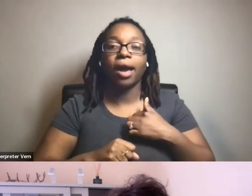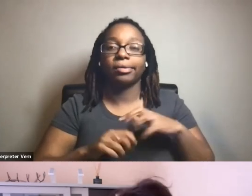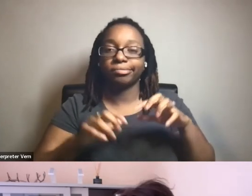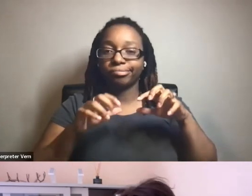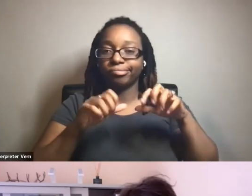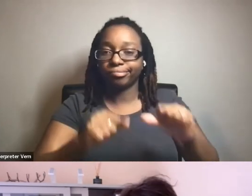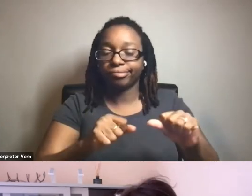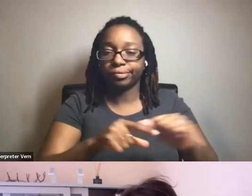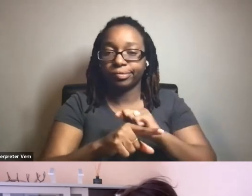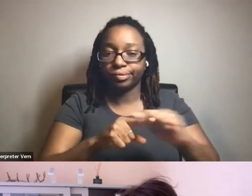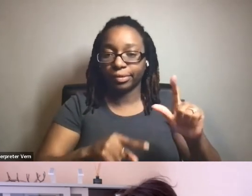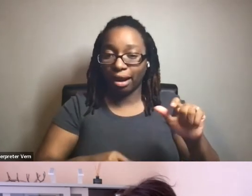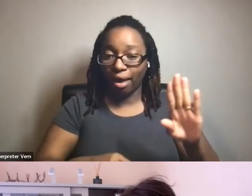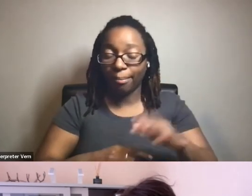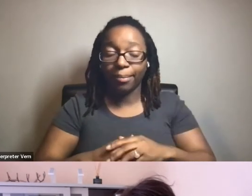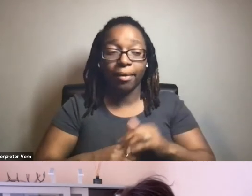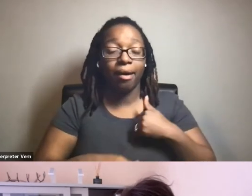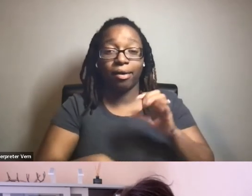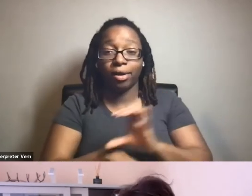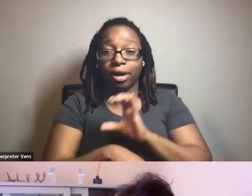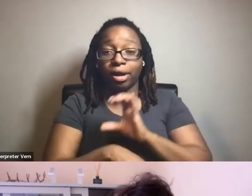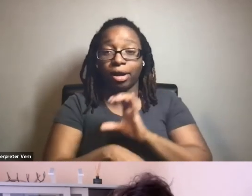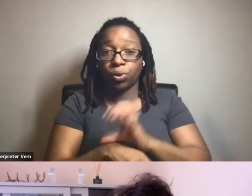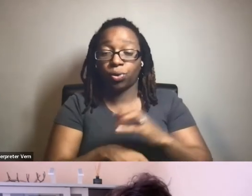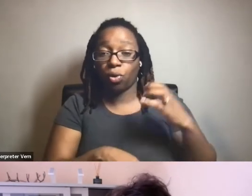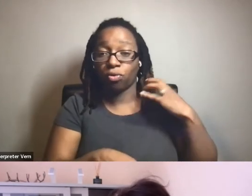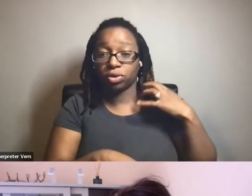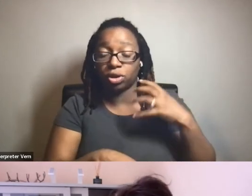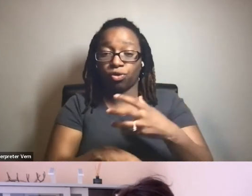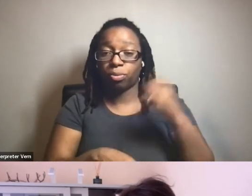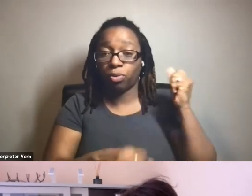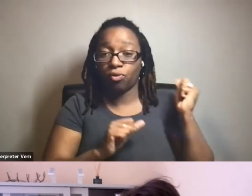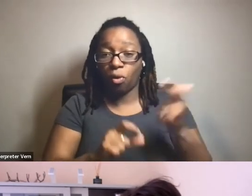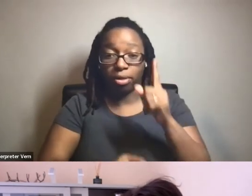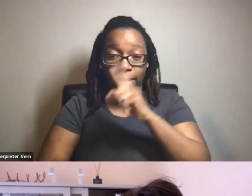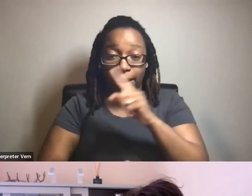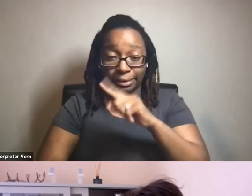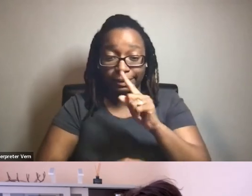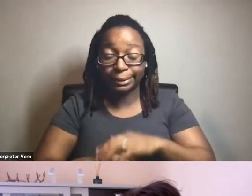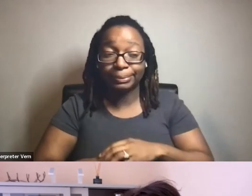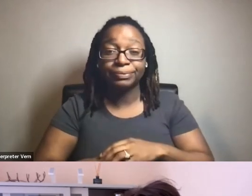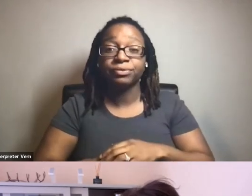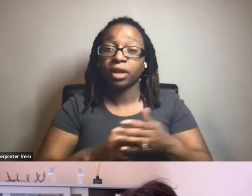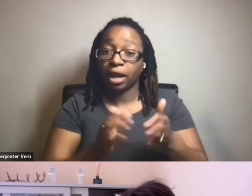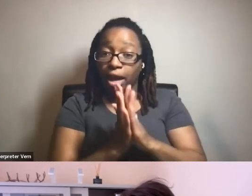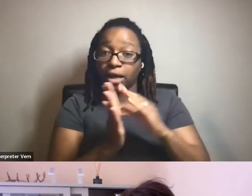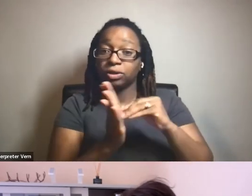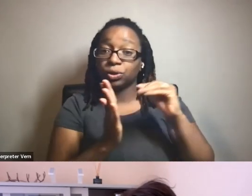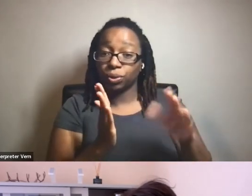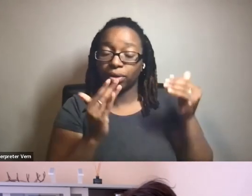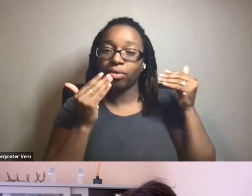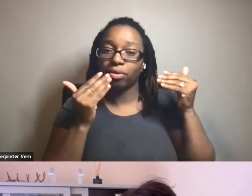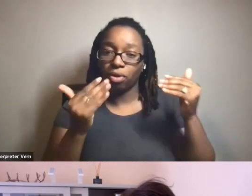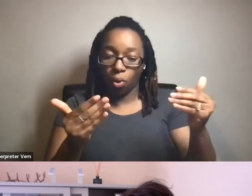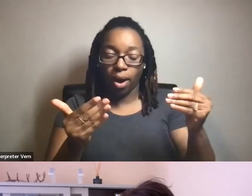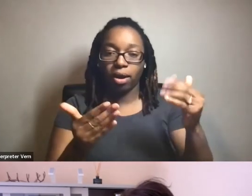a lab class where I had the computer officers remove all the mice beforehand. And then I asked the students to log in, which